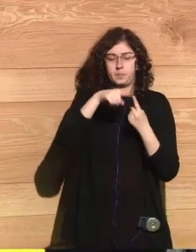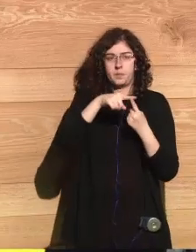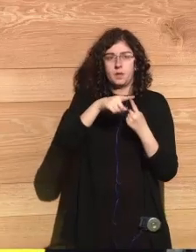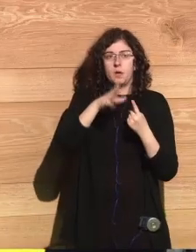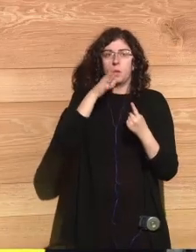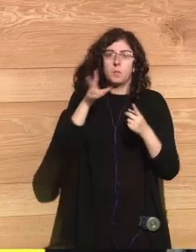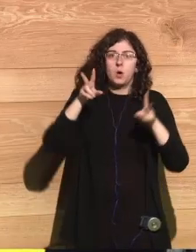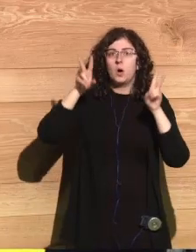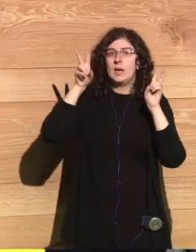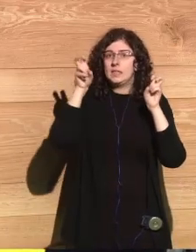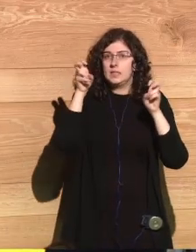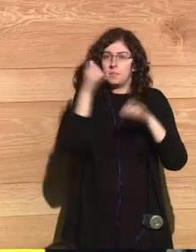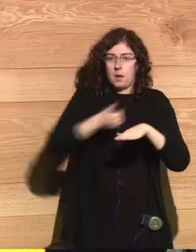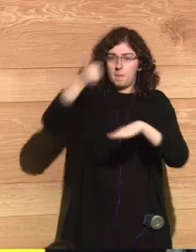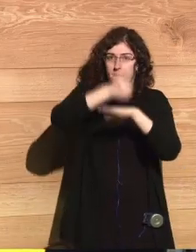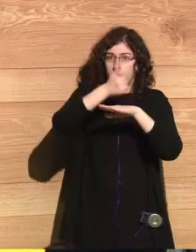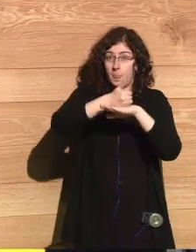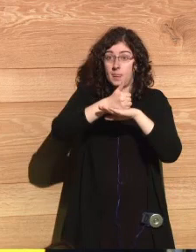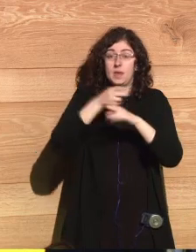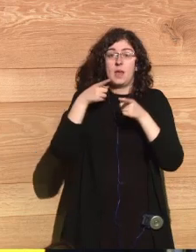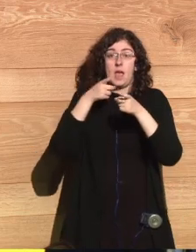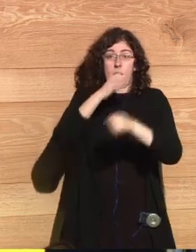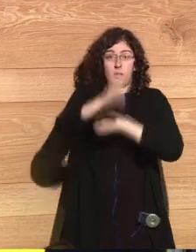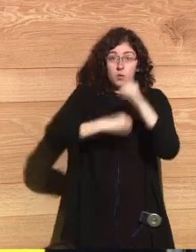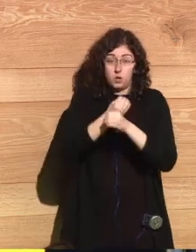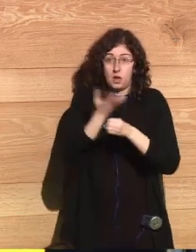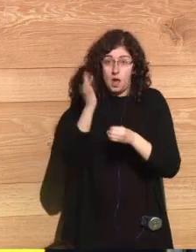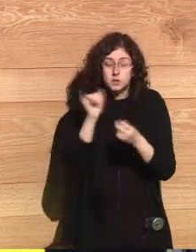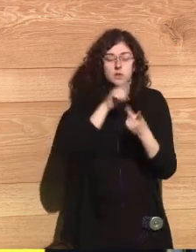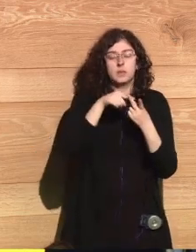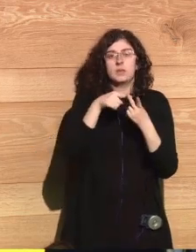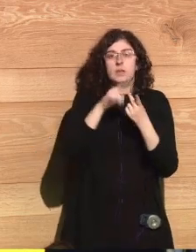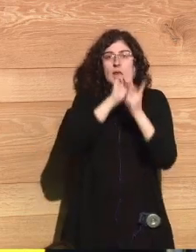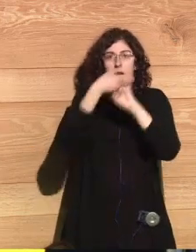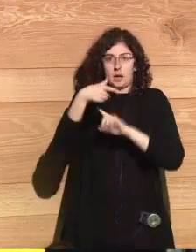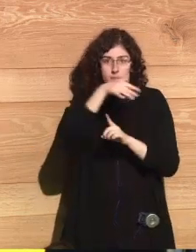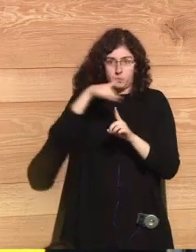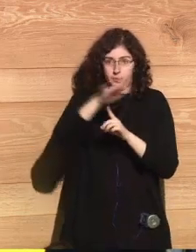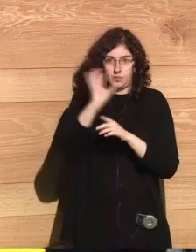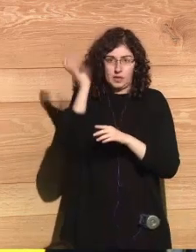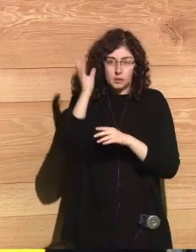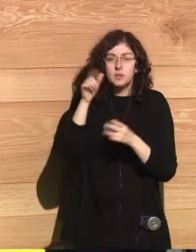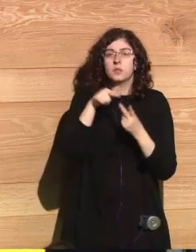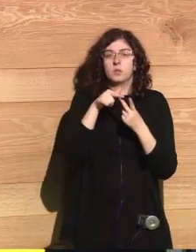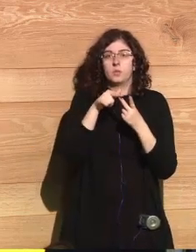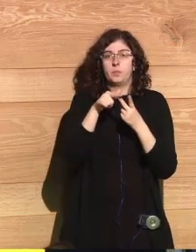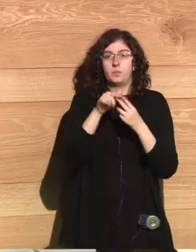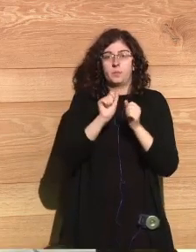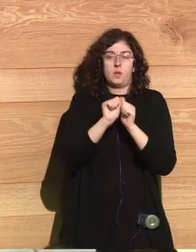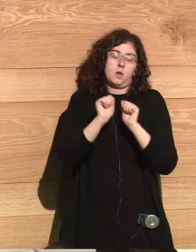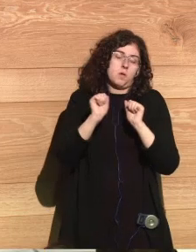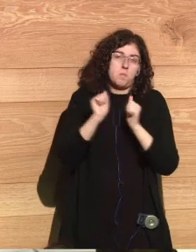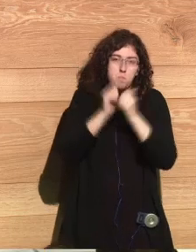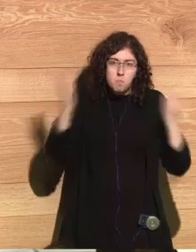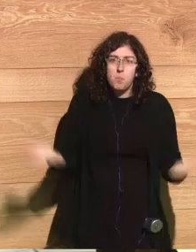Well, there are different reasons. First, given the extremely hard rhetoric of those governors